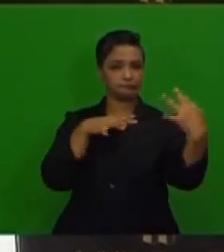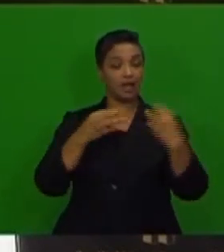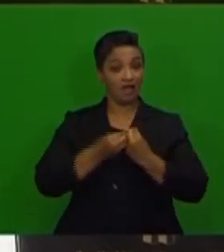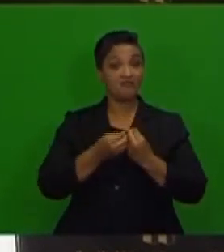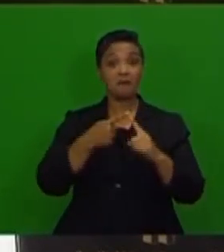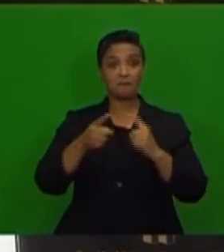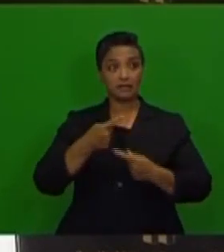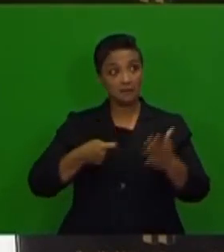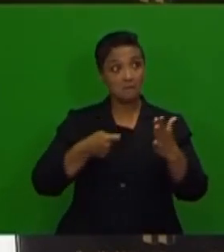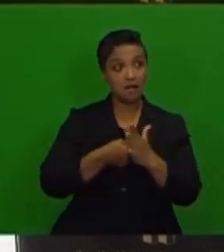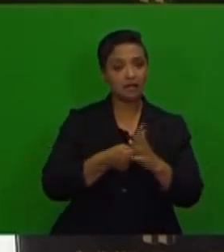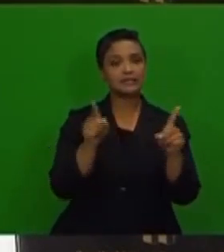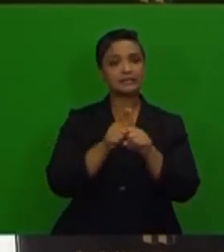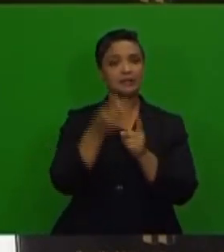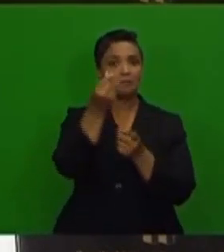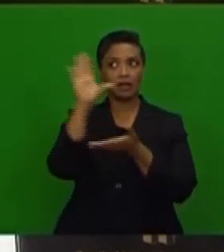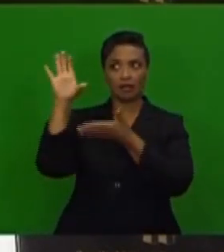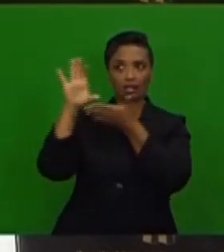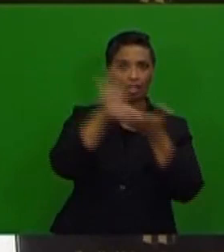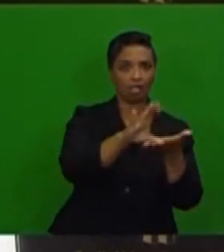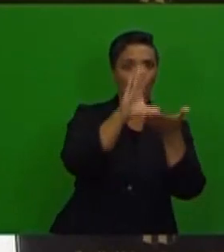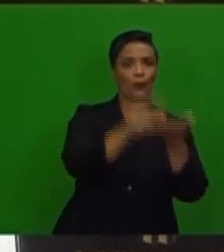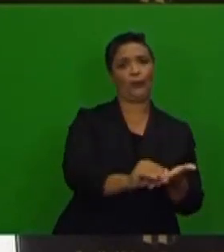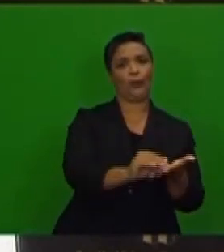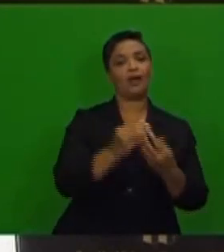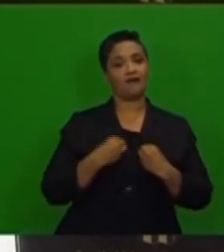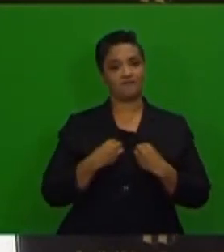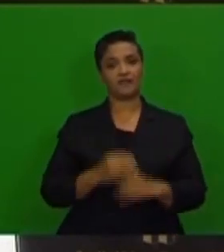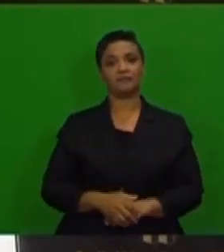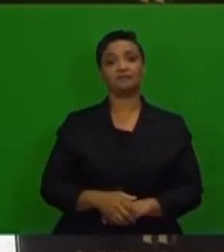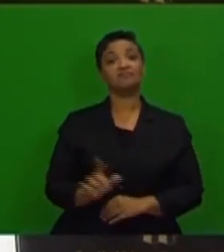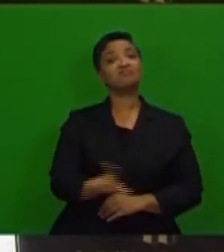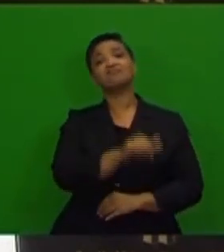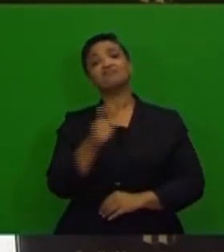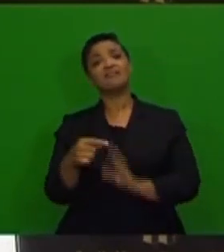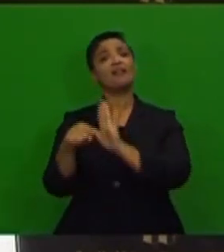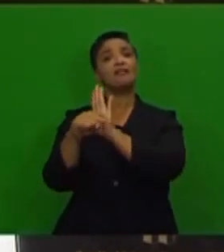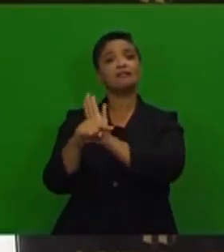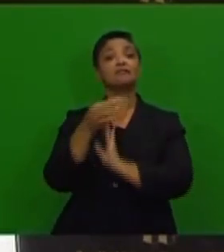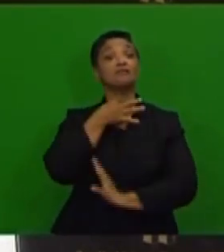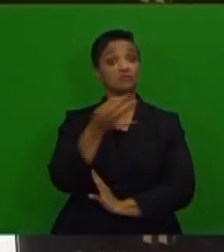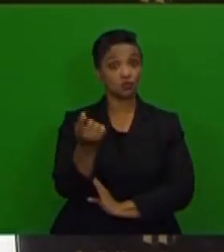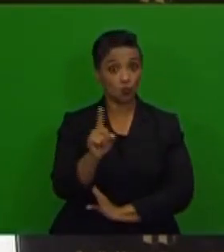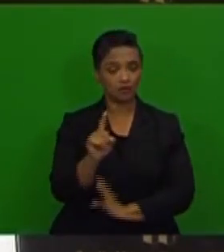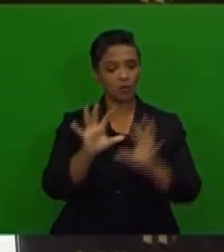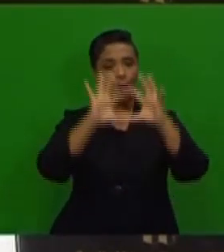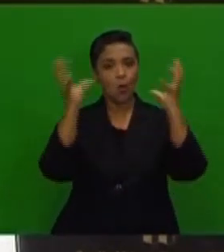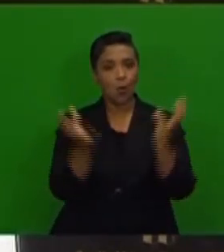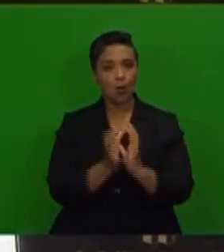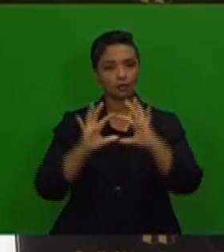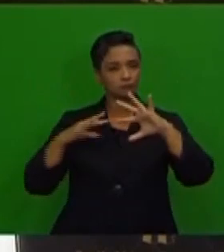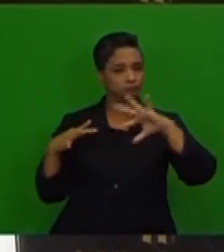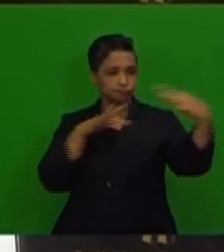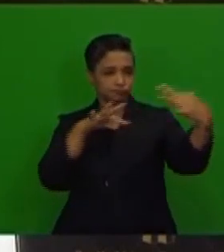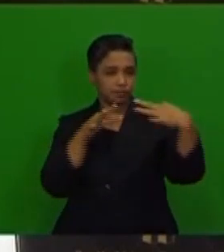confidence and lowering investment. Other downside risks include geopolitical developments,